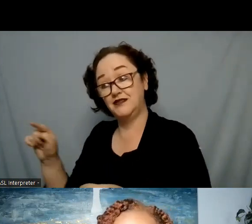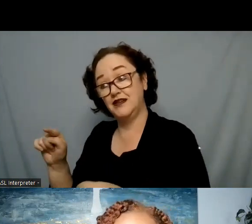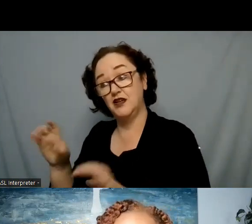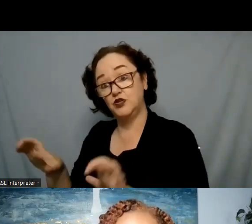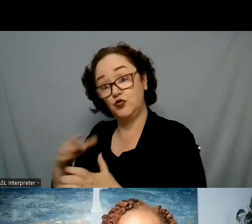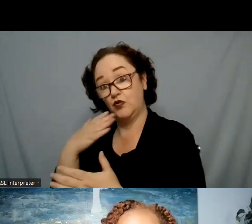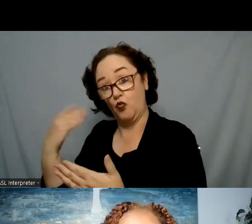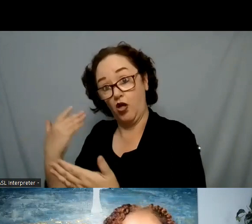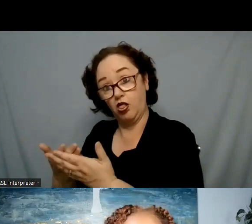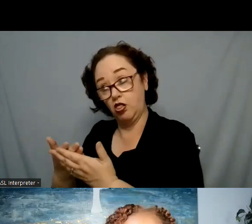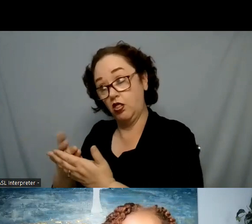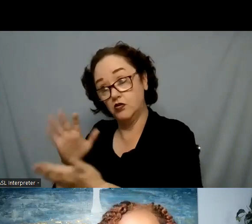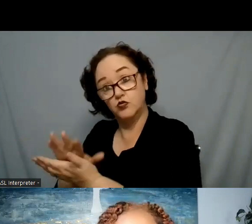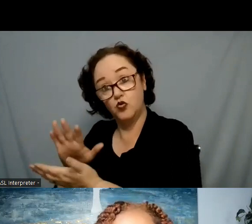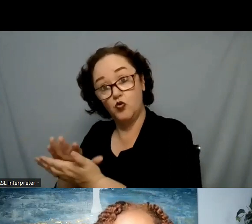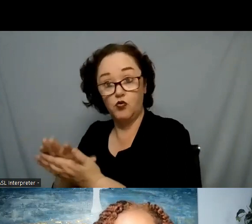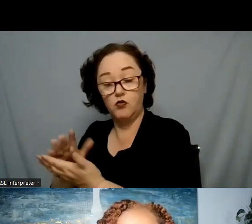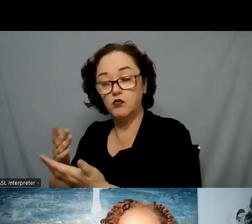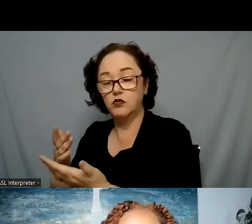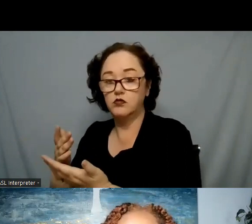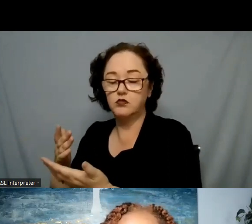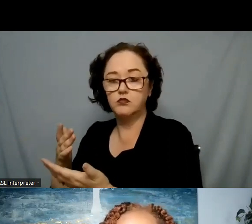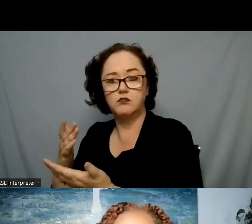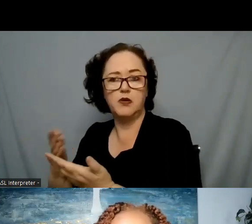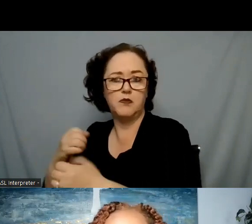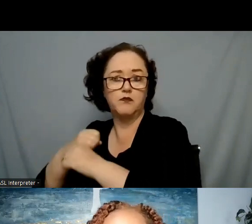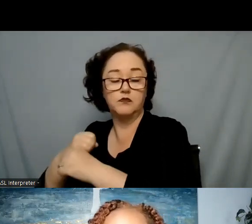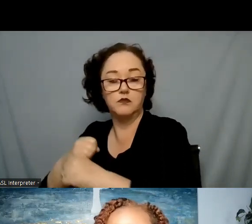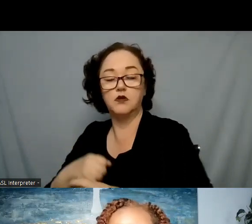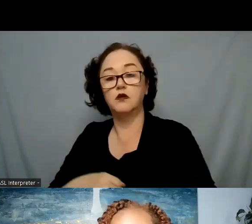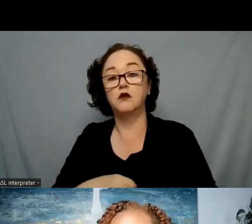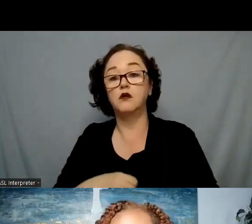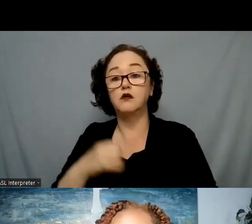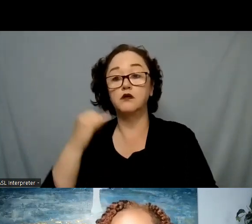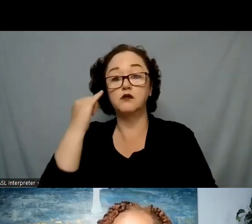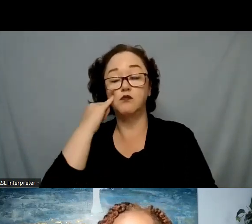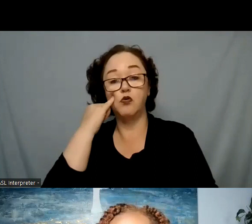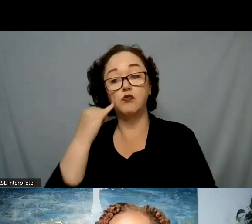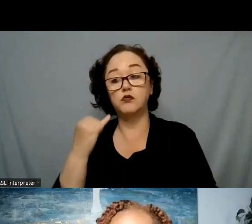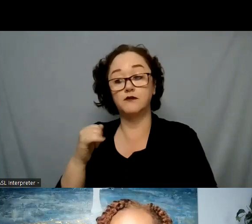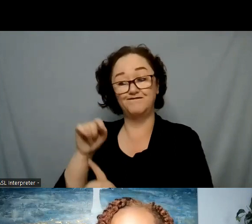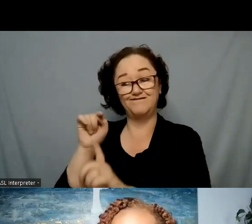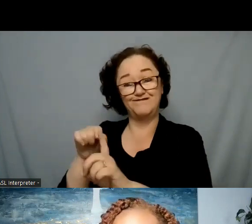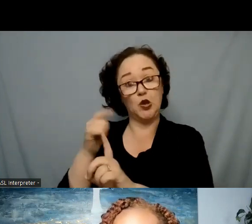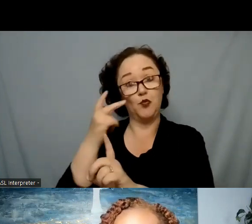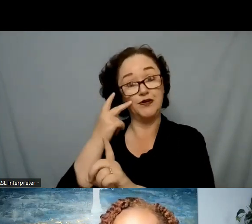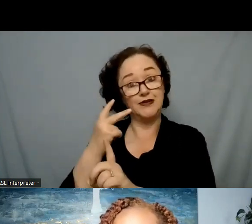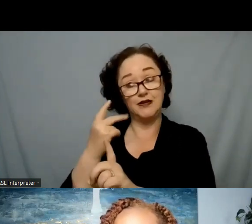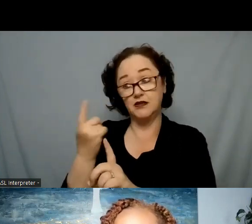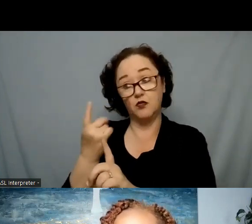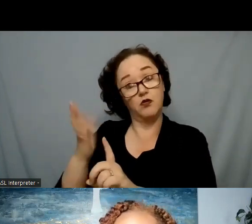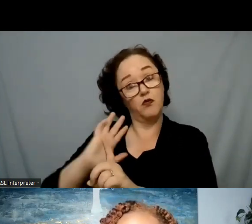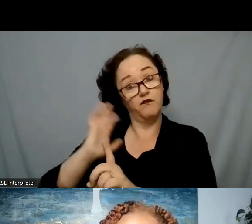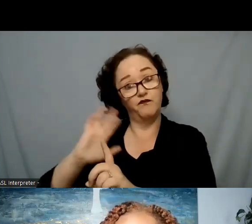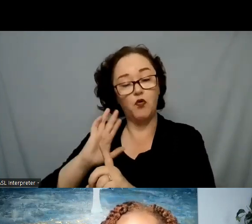protective factor it can also be a warning sign if I see someone who was previously doing very well in school